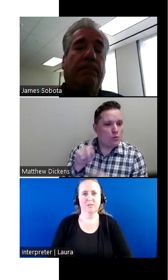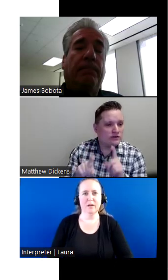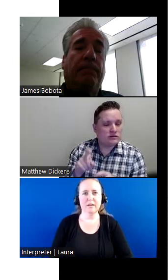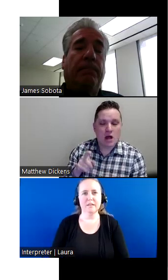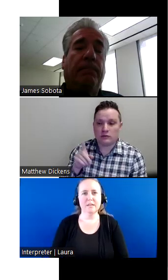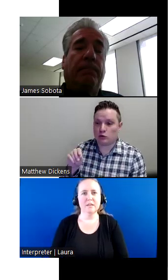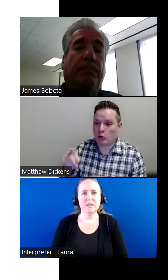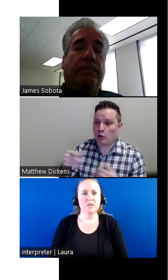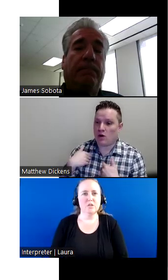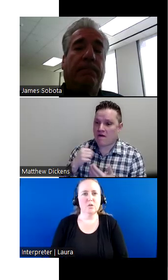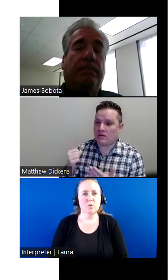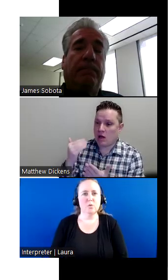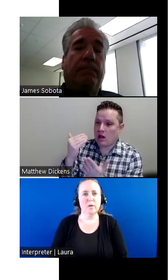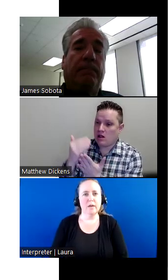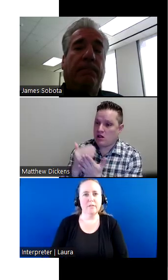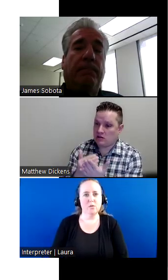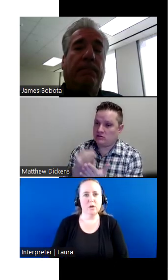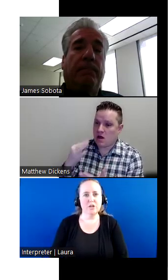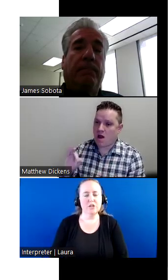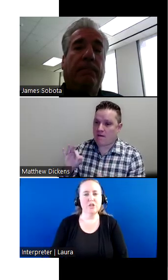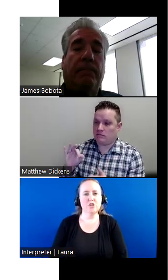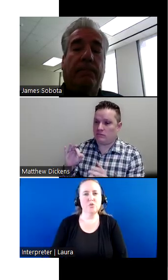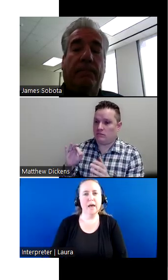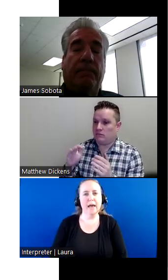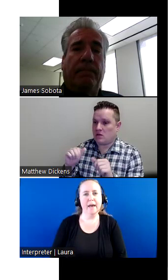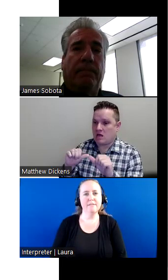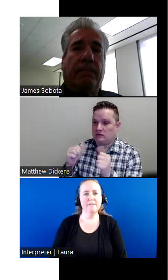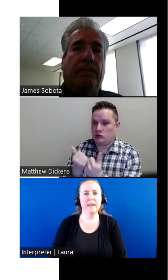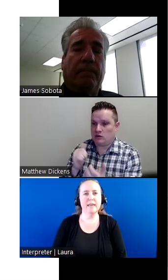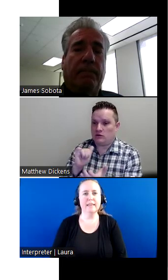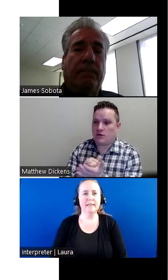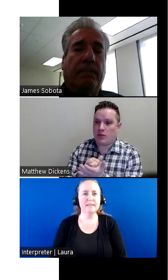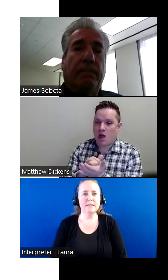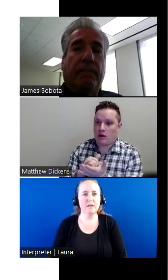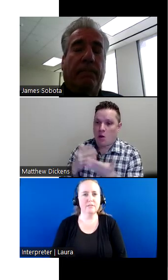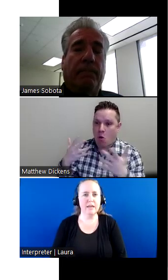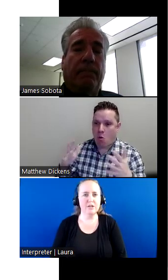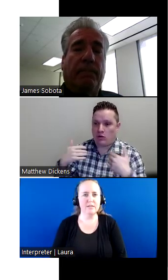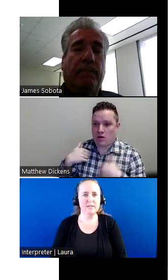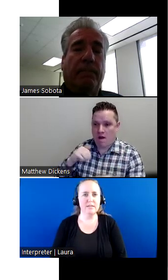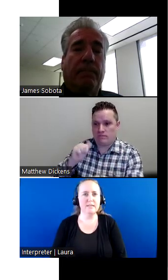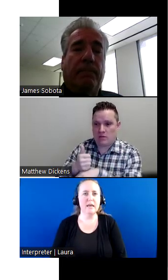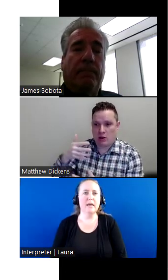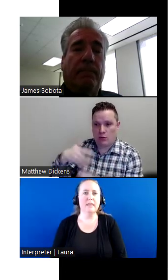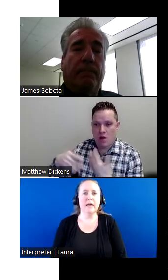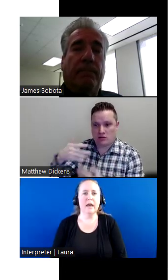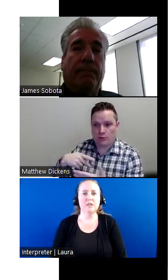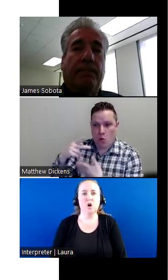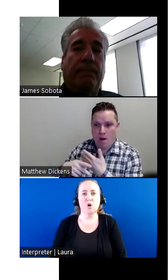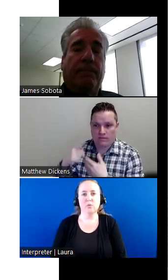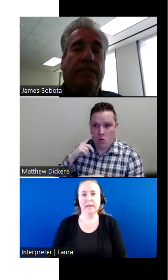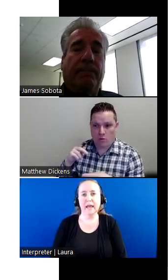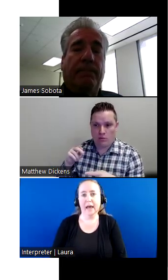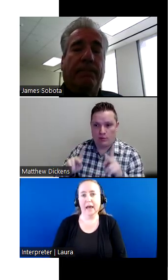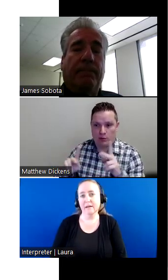All right. So we have another question. Do you have a list of agencies that